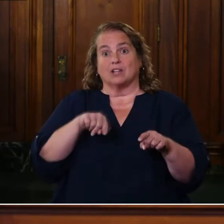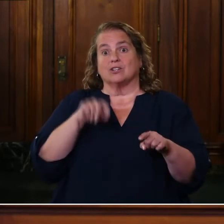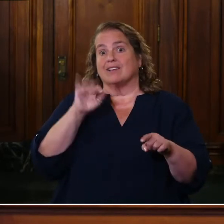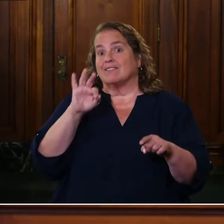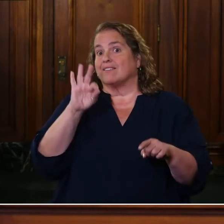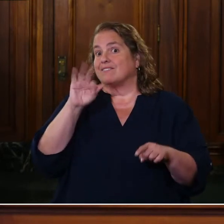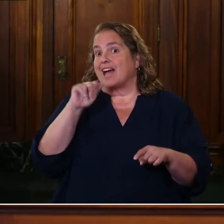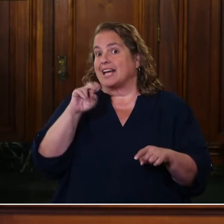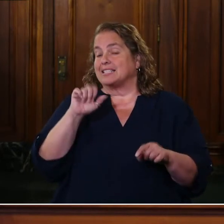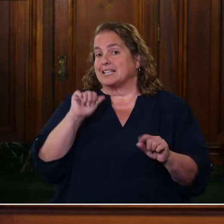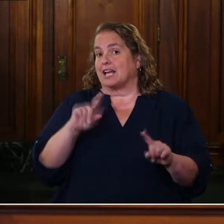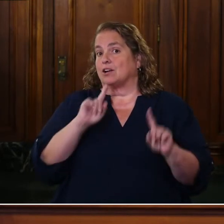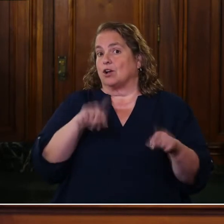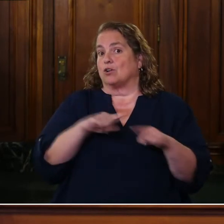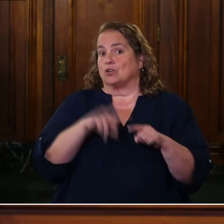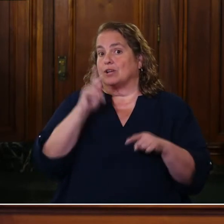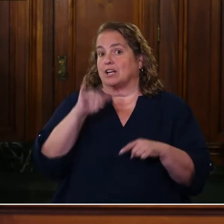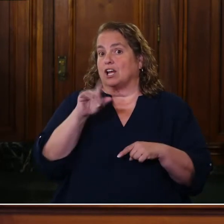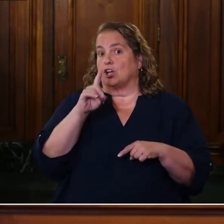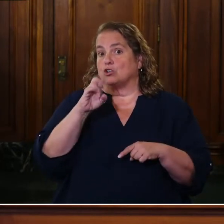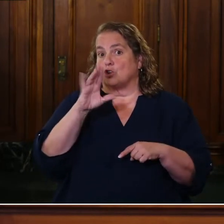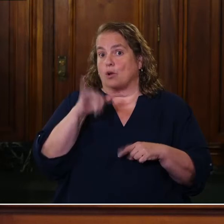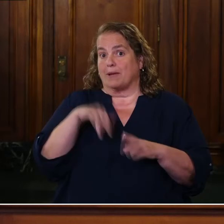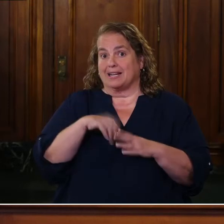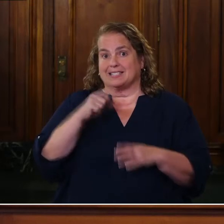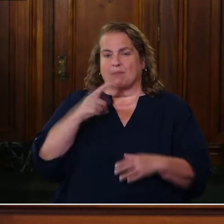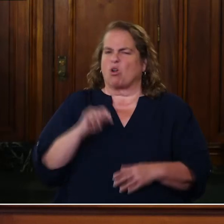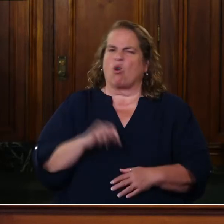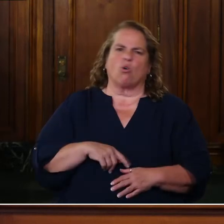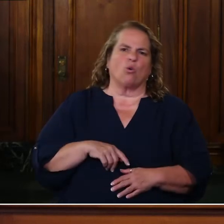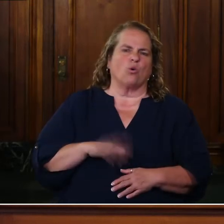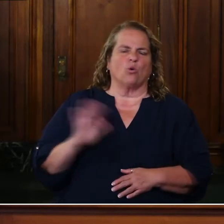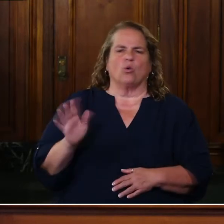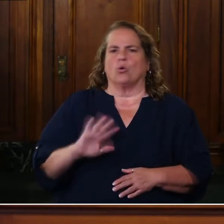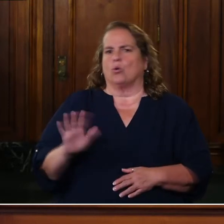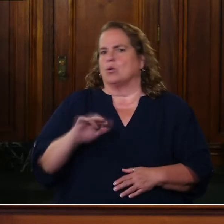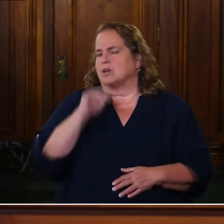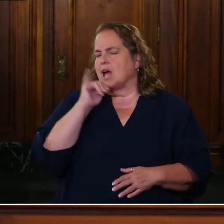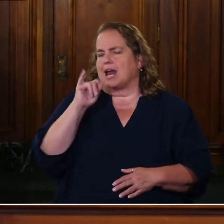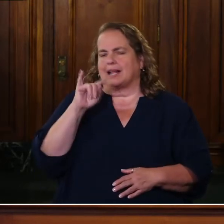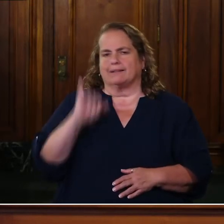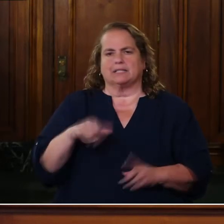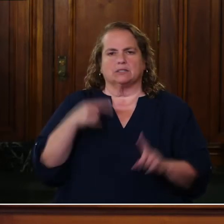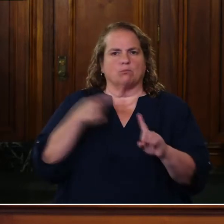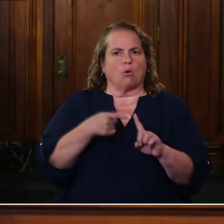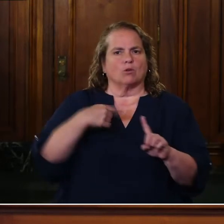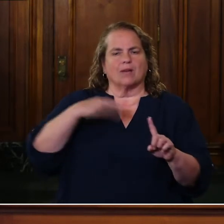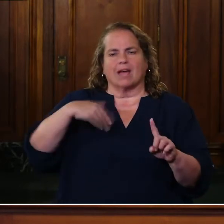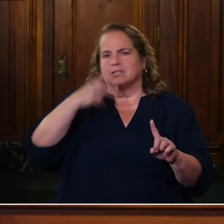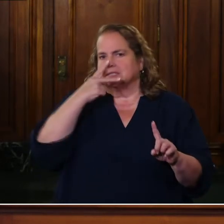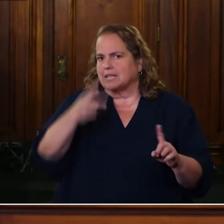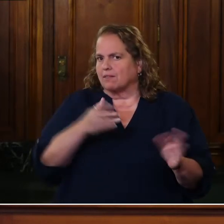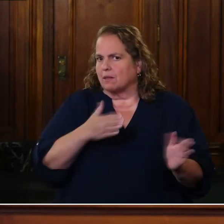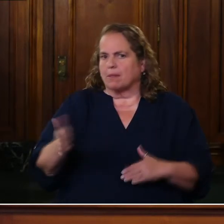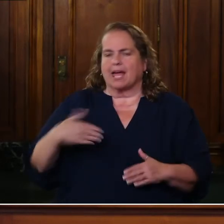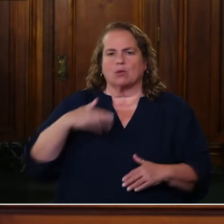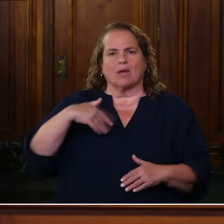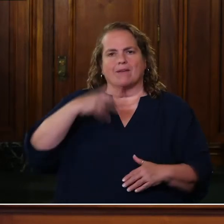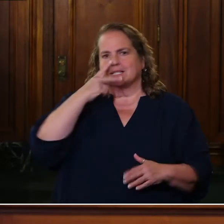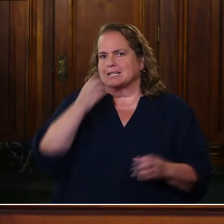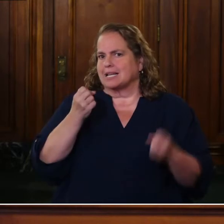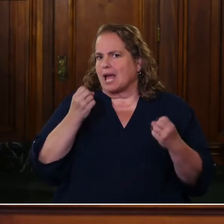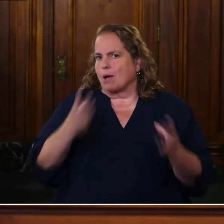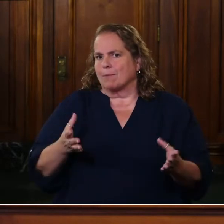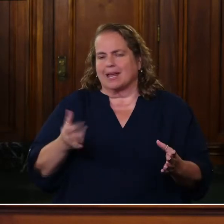in September. Oh, we are not at this point. Uh, and we haven't seen what the plan would be and how many, uh, there would be.